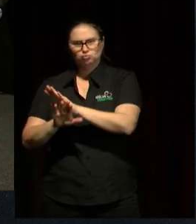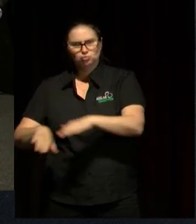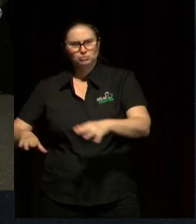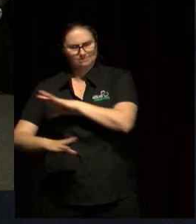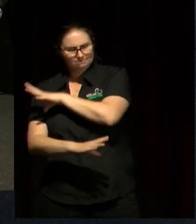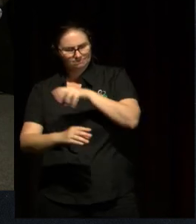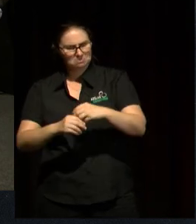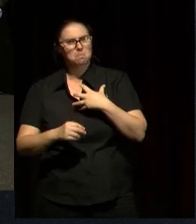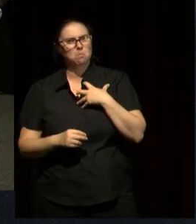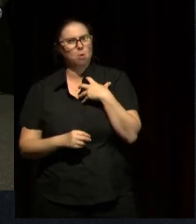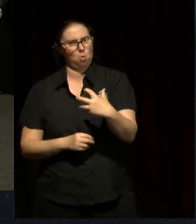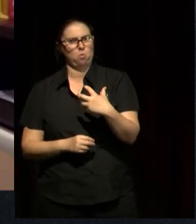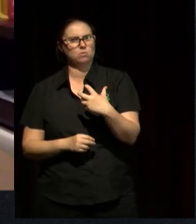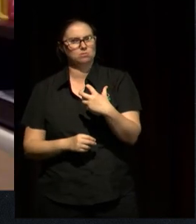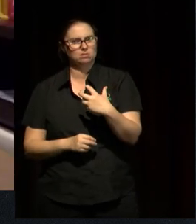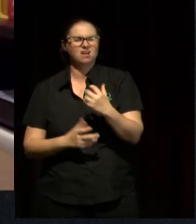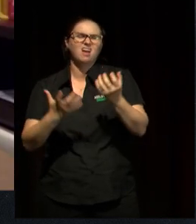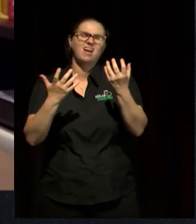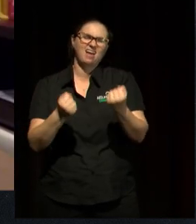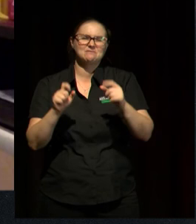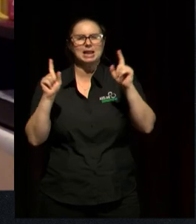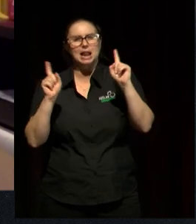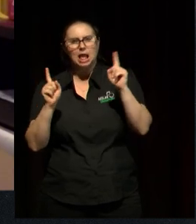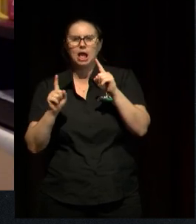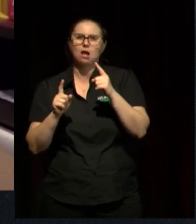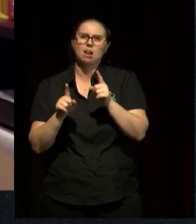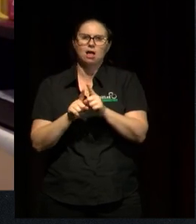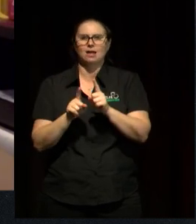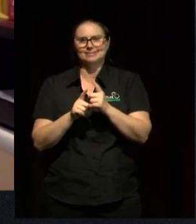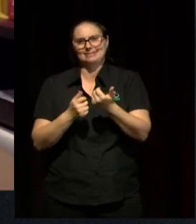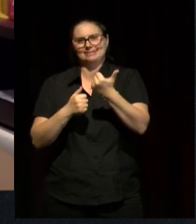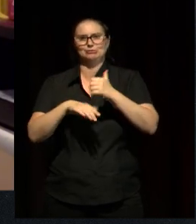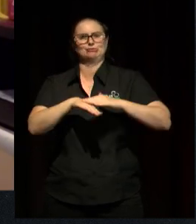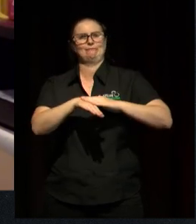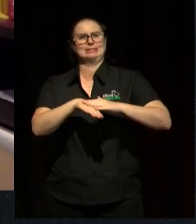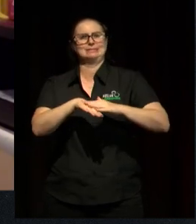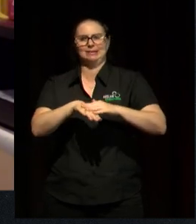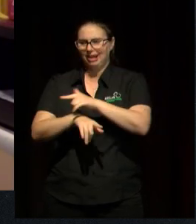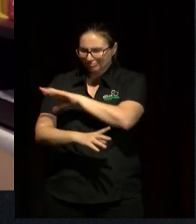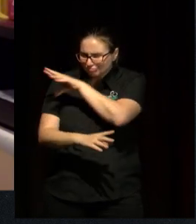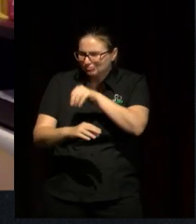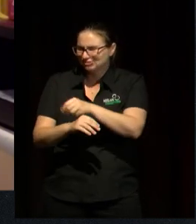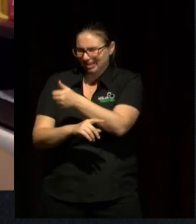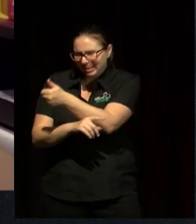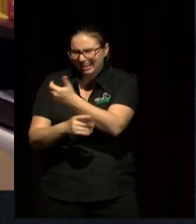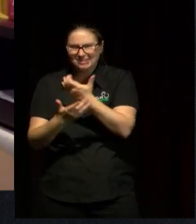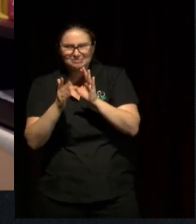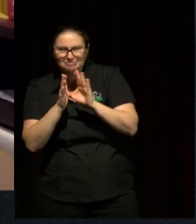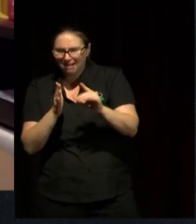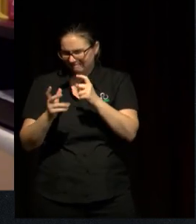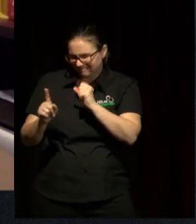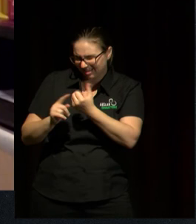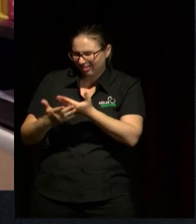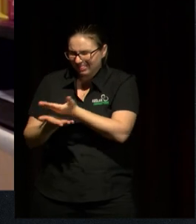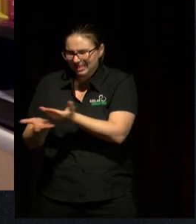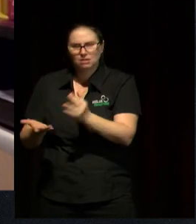include children on decision-making panels and committees that affect them. But, you know,